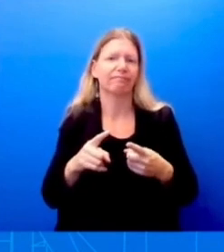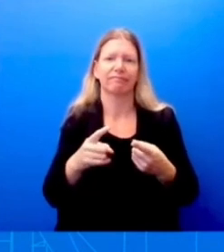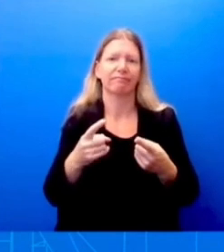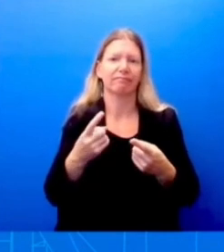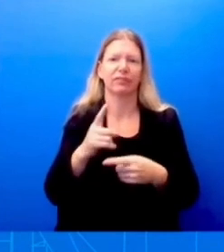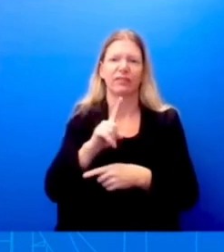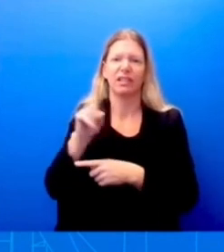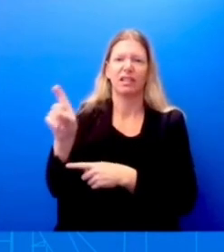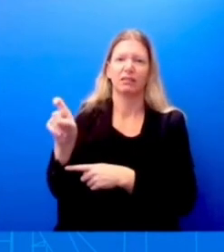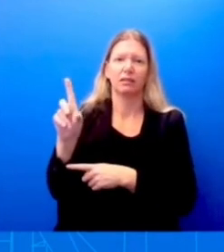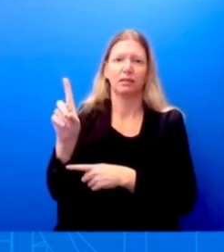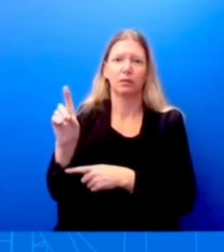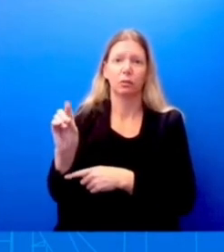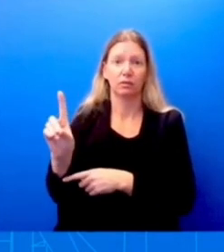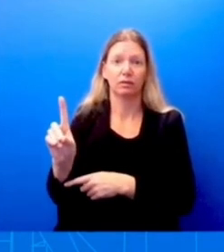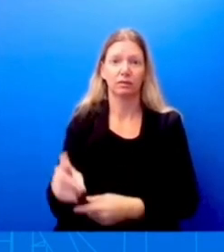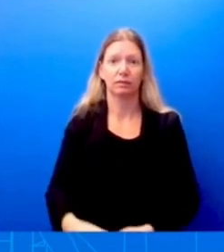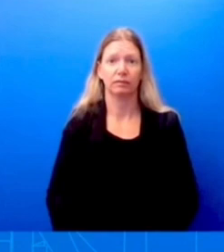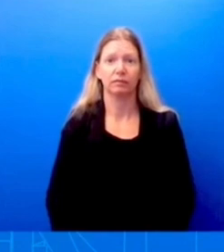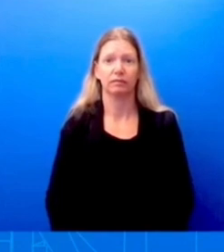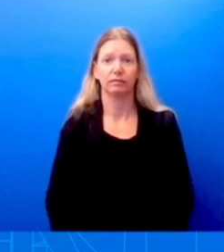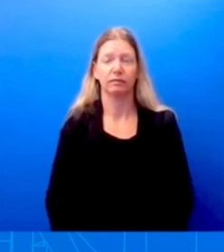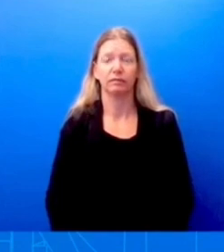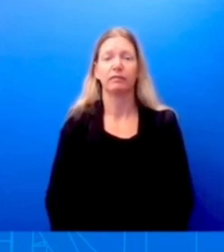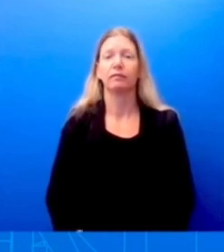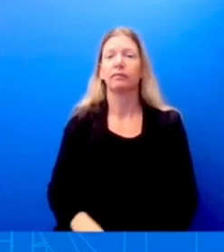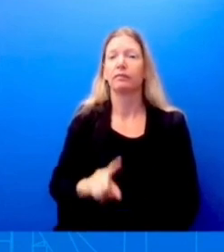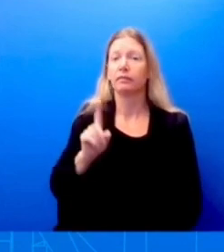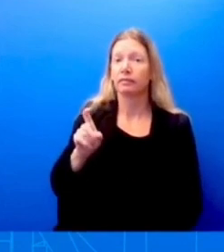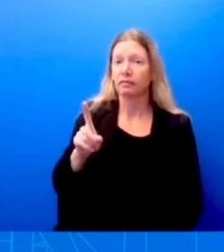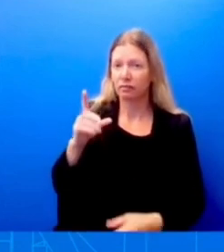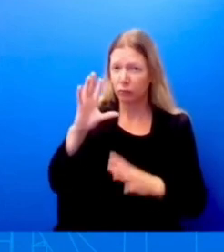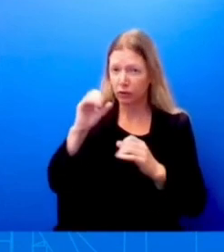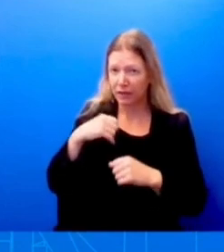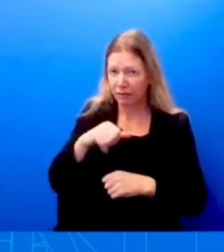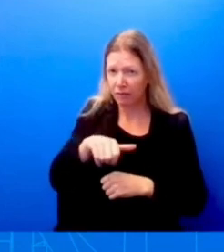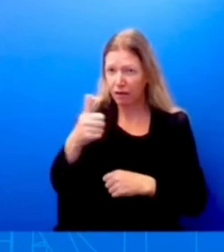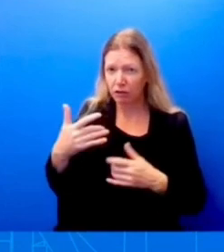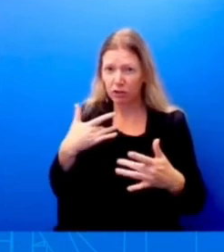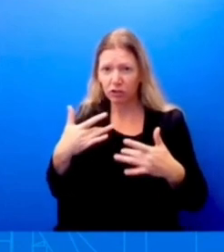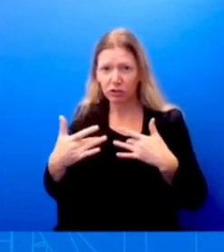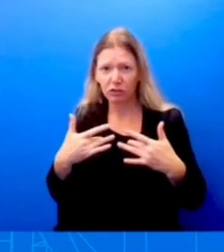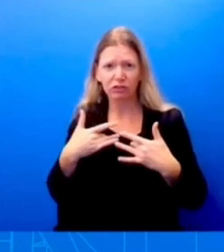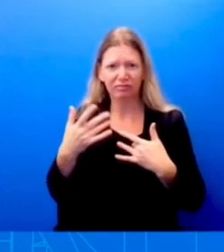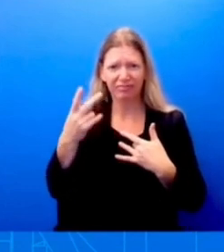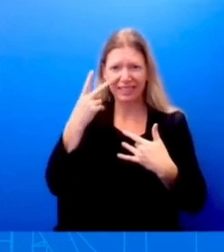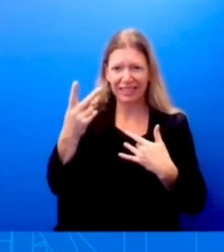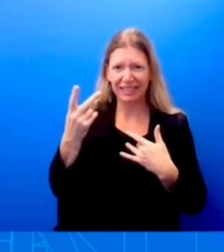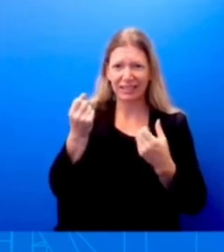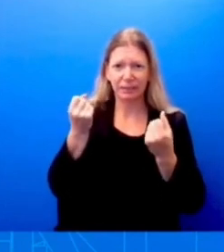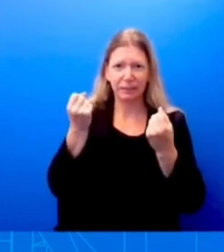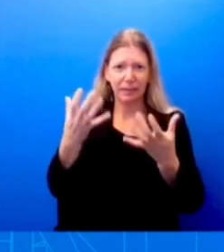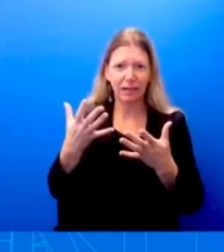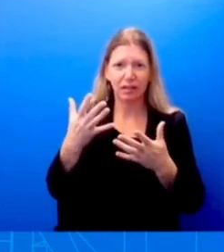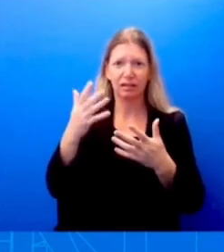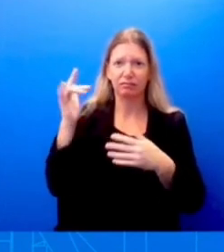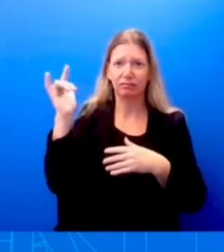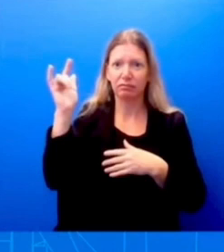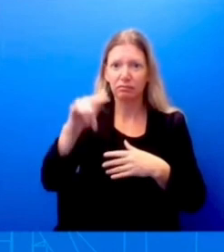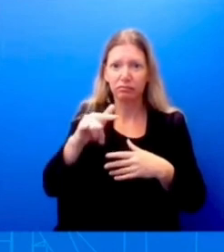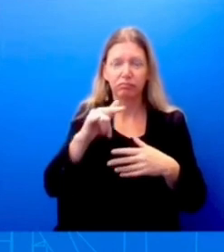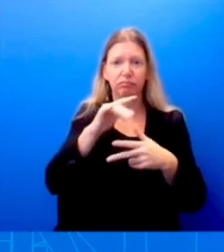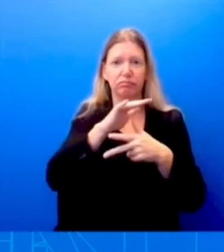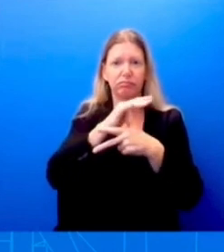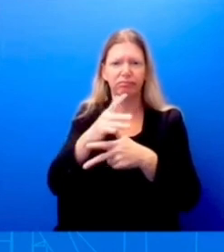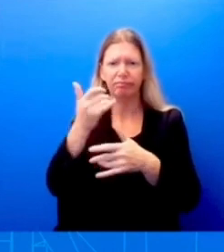any broader concerns that we are seeing, it seems, you know, too many of these aviation incidents, these, these mishaps in the military? Does he feel there needs